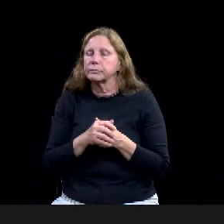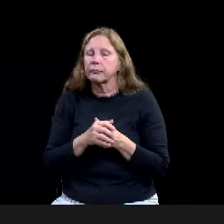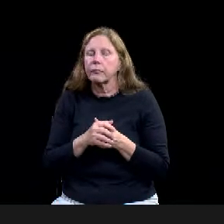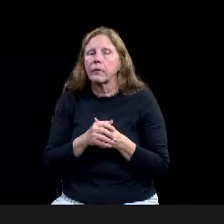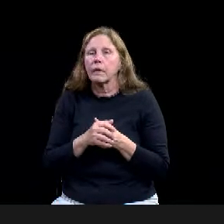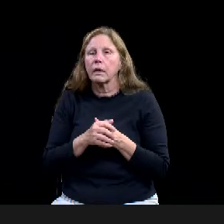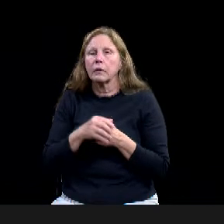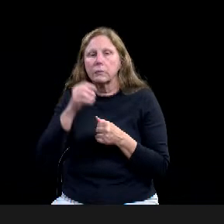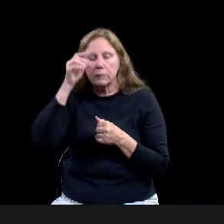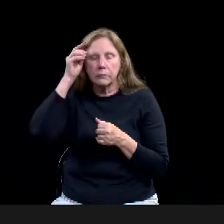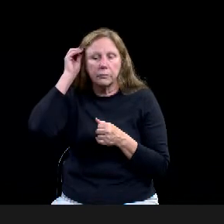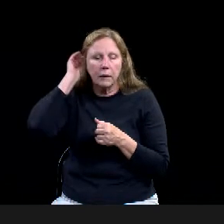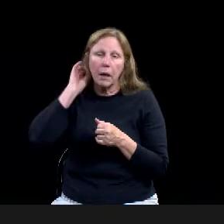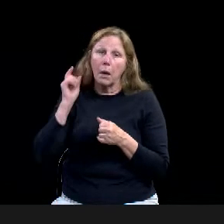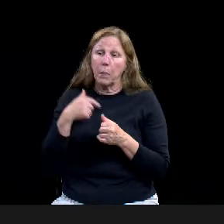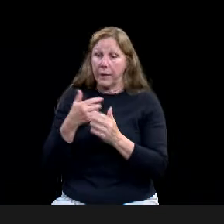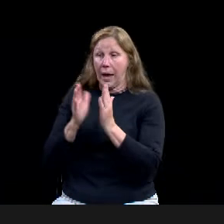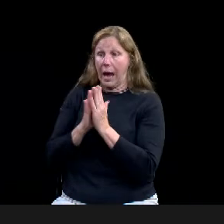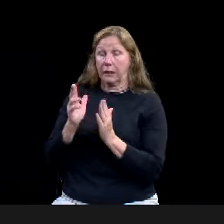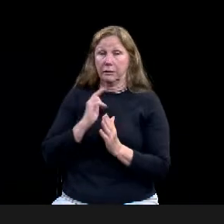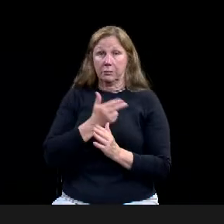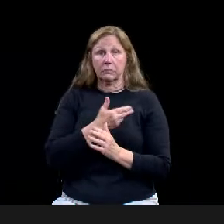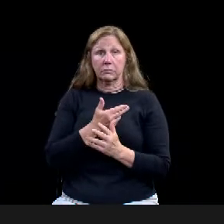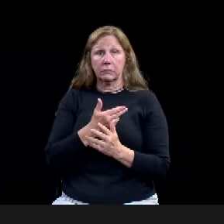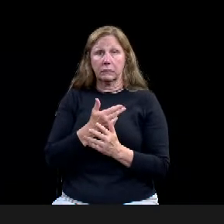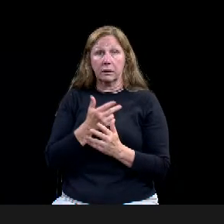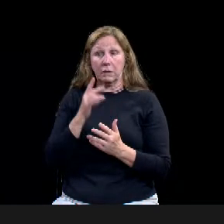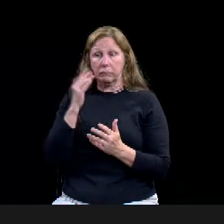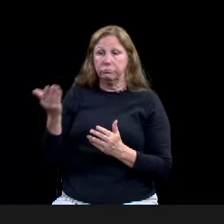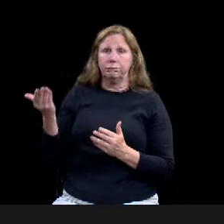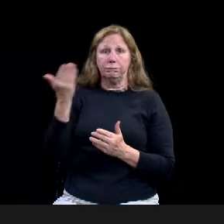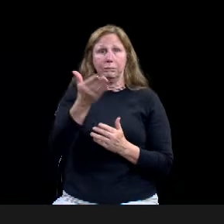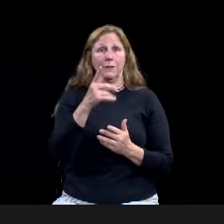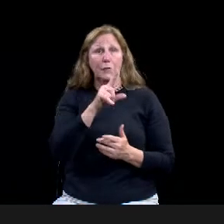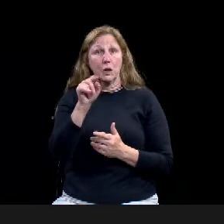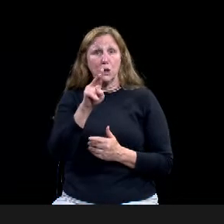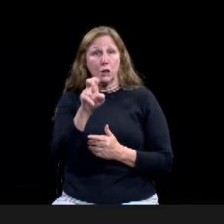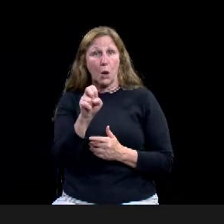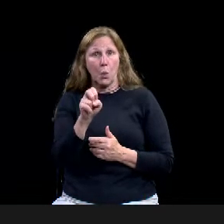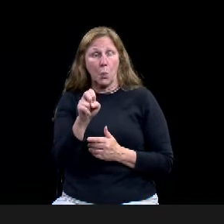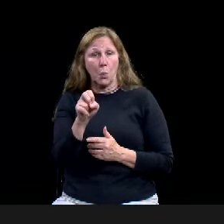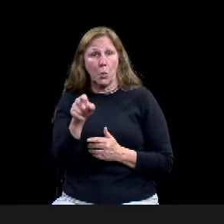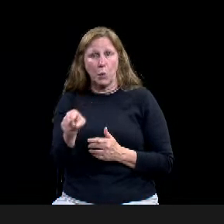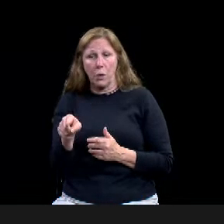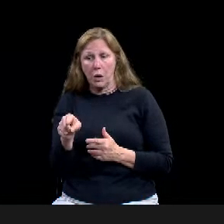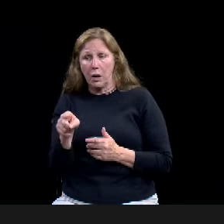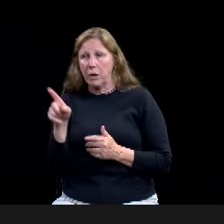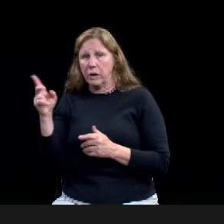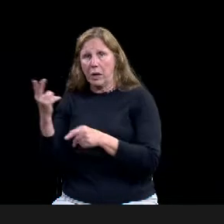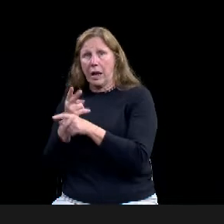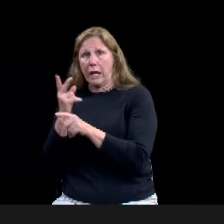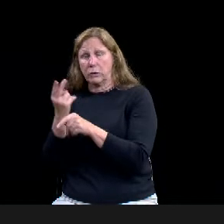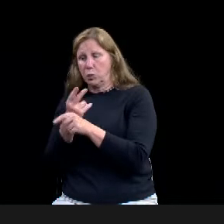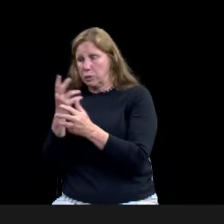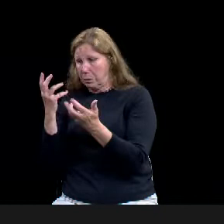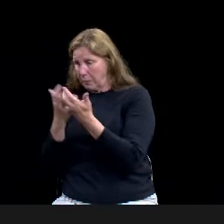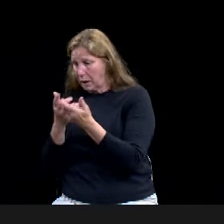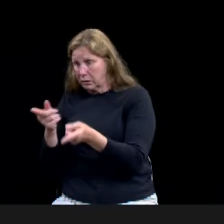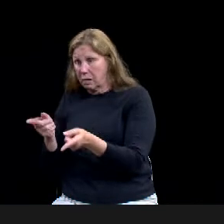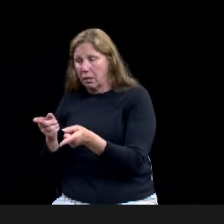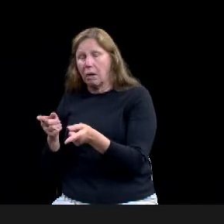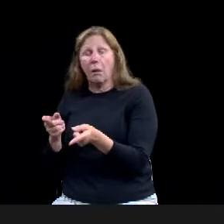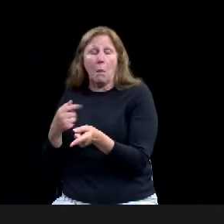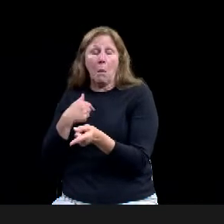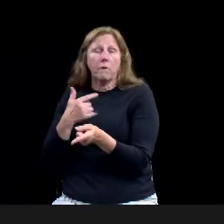plan, uh, you know, we, we felt like, and especially that is a zoning district that is compatible, you know, or, or